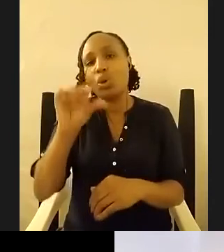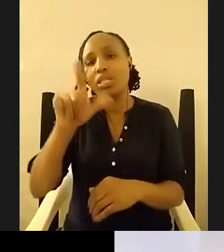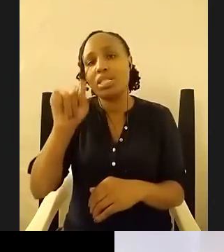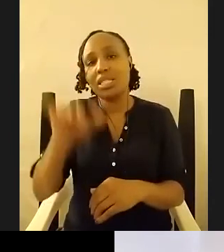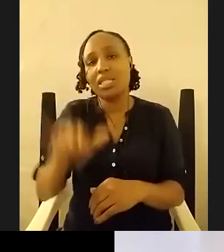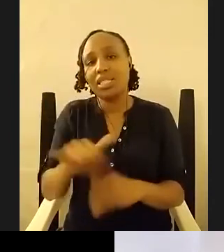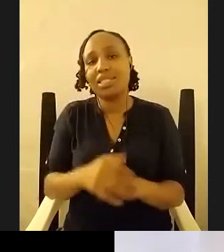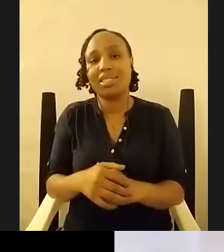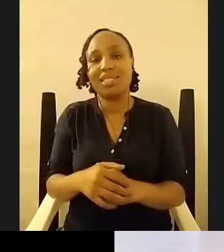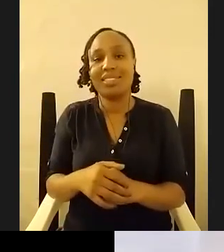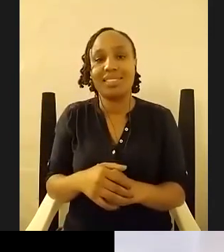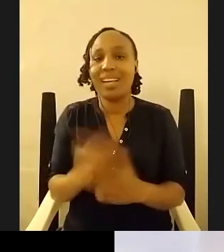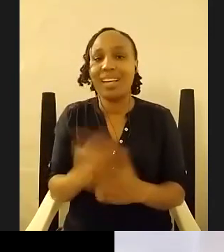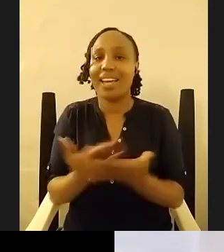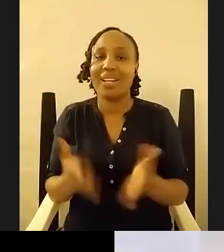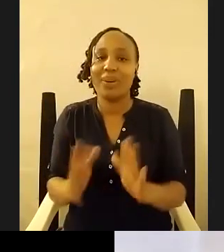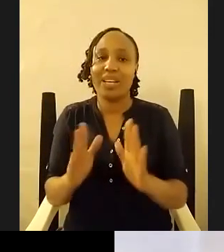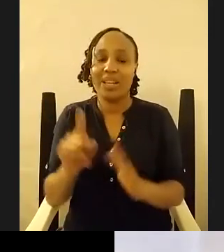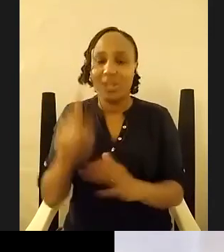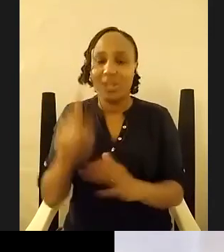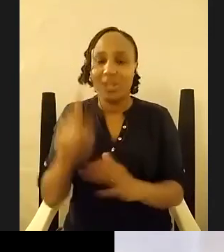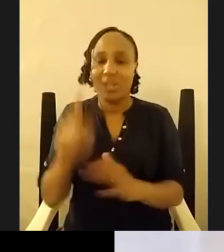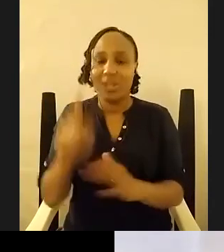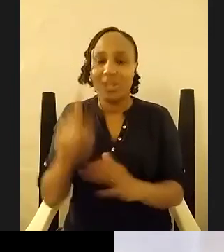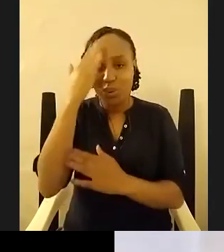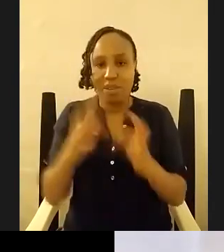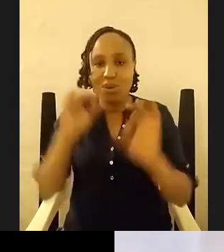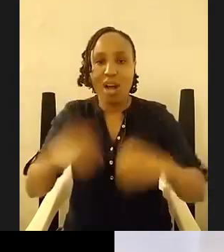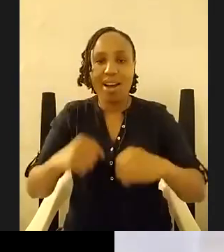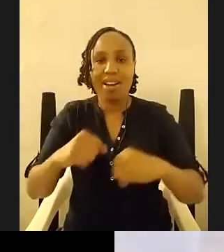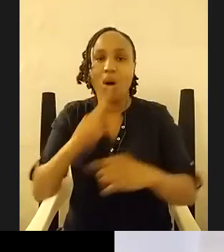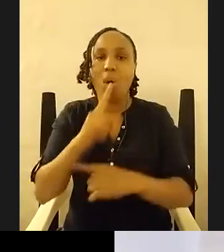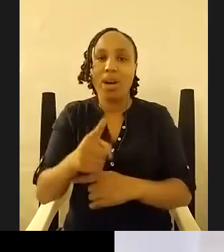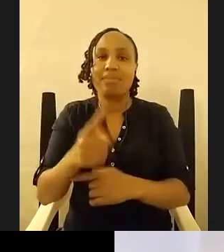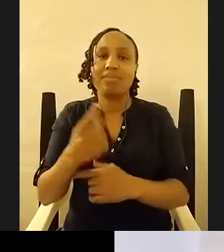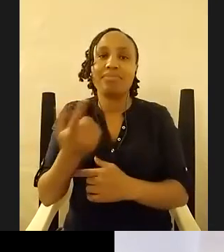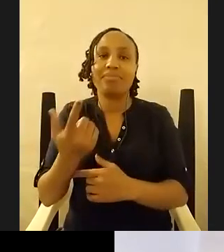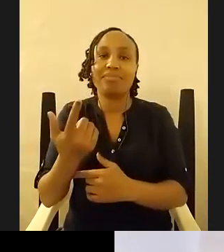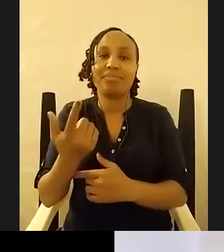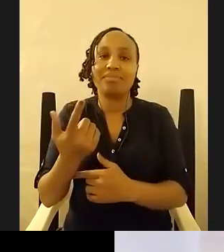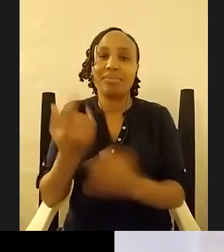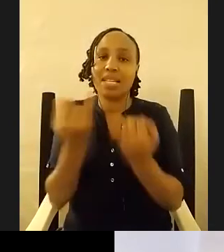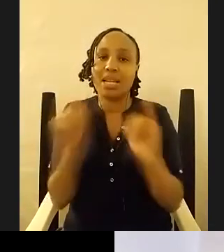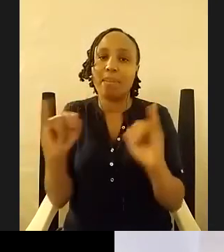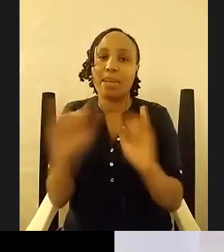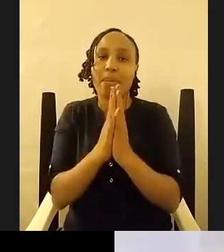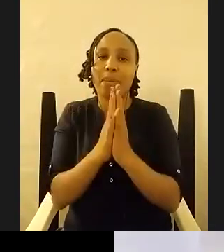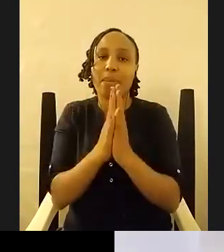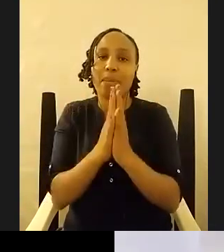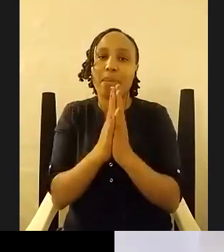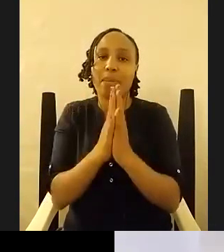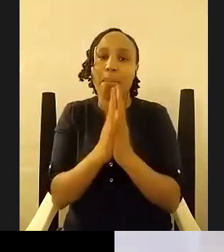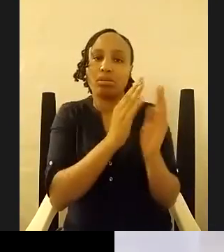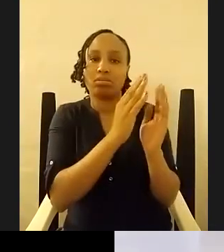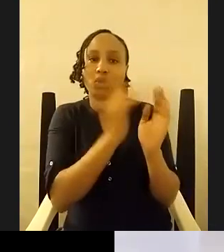and you know if you can if you can order it off um independent bookstores it's even better because yeah we're not trying to give